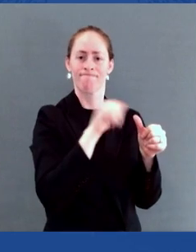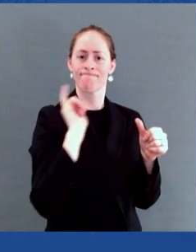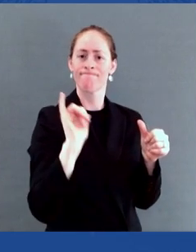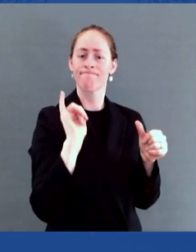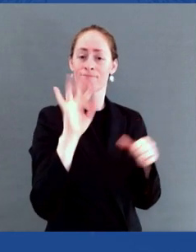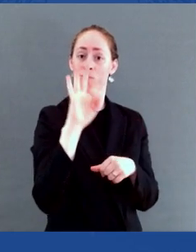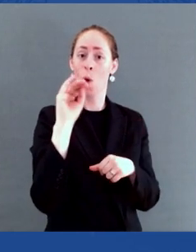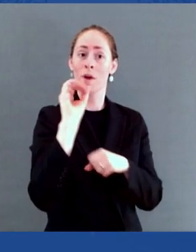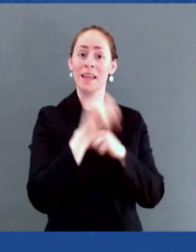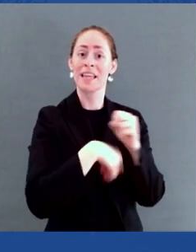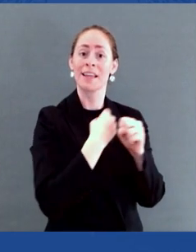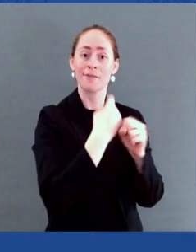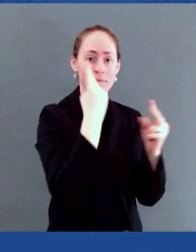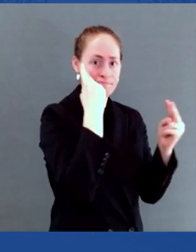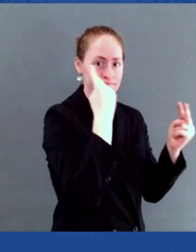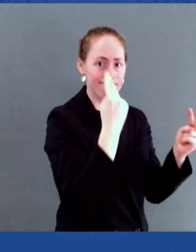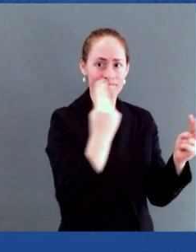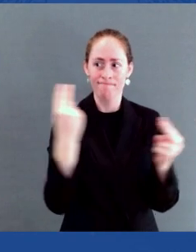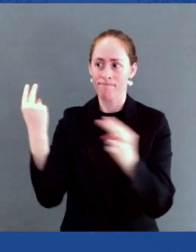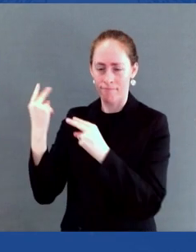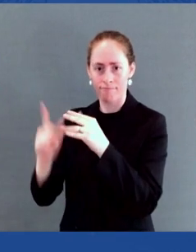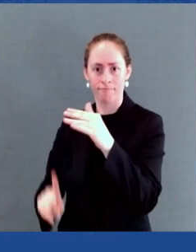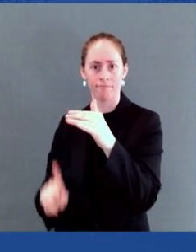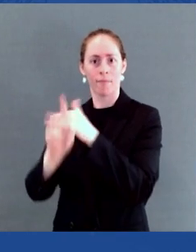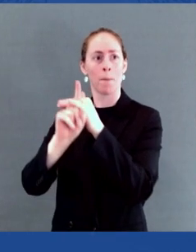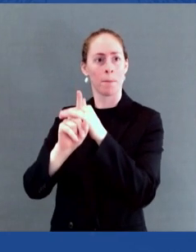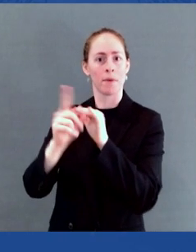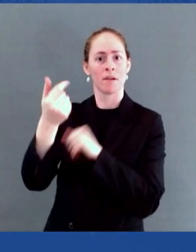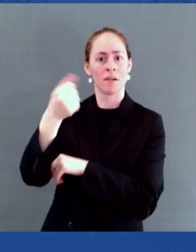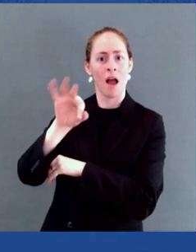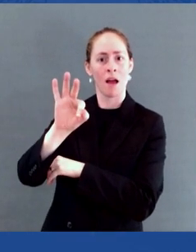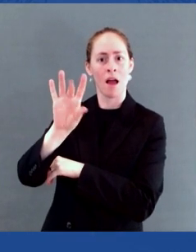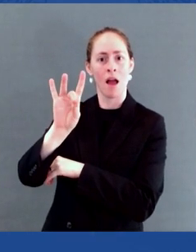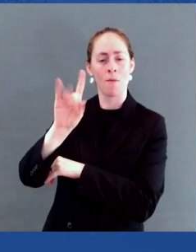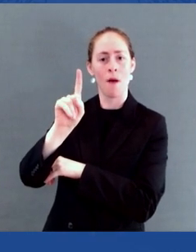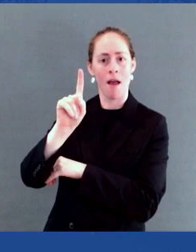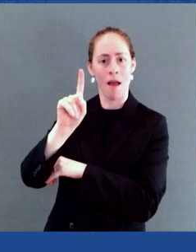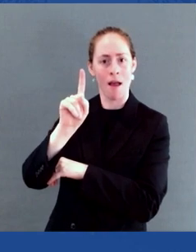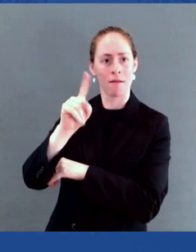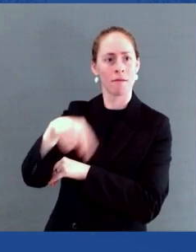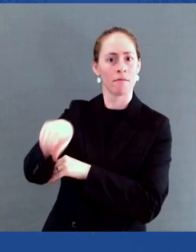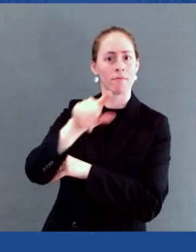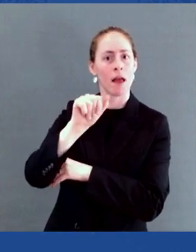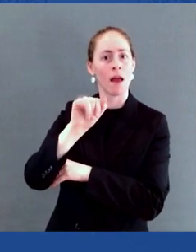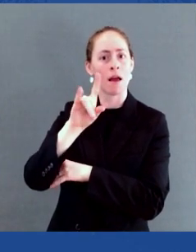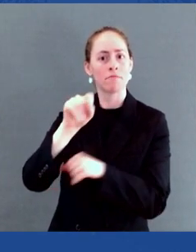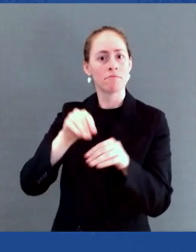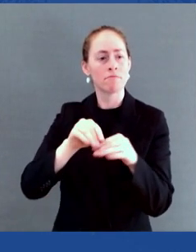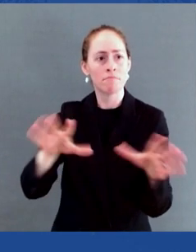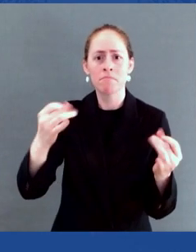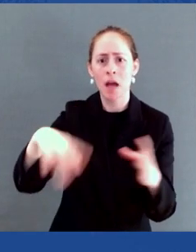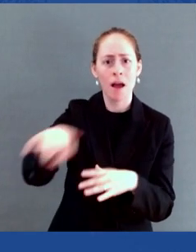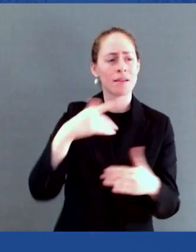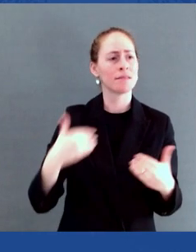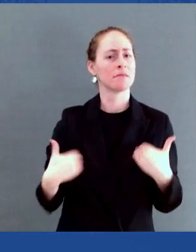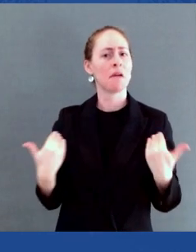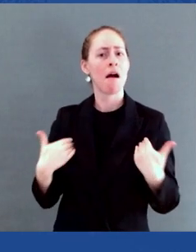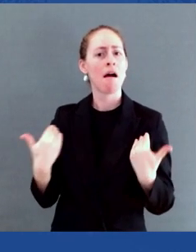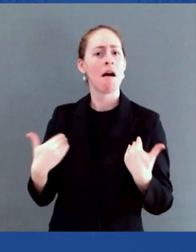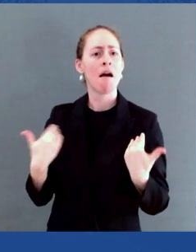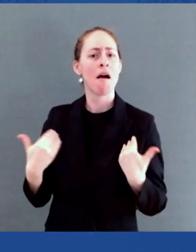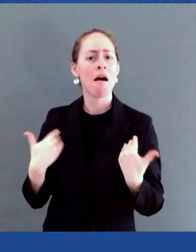but there are still people who do. We have come a long way in the last four decades, but as this year's World Aid